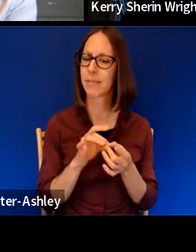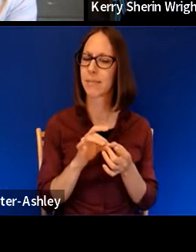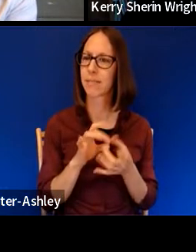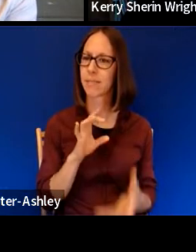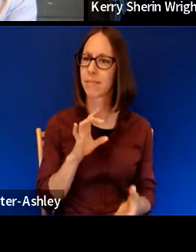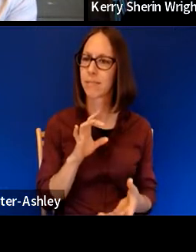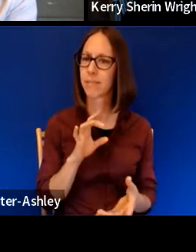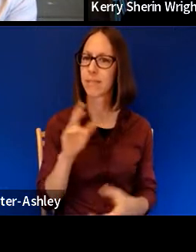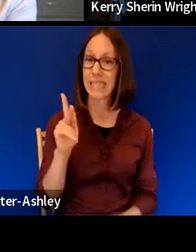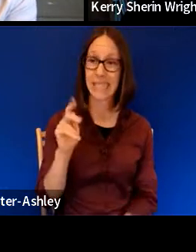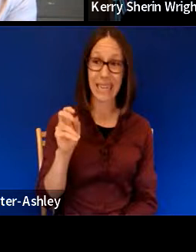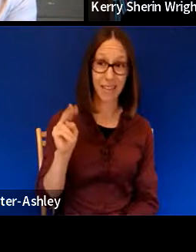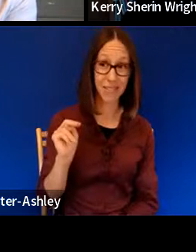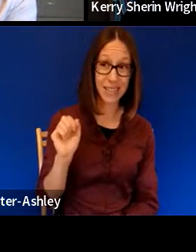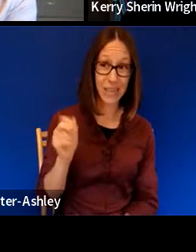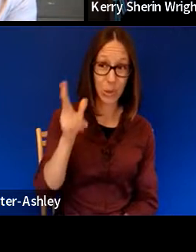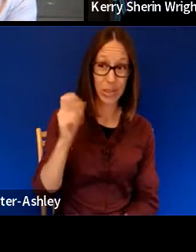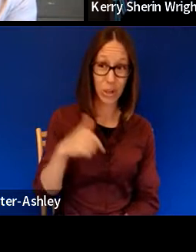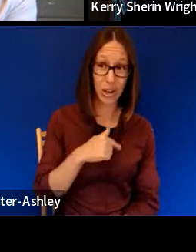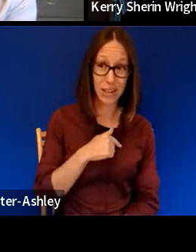Kevin, I hope, can you hear us.